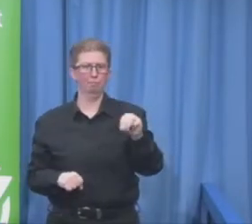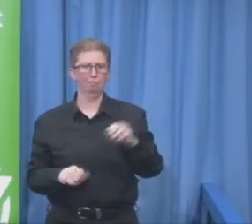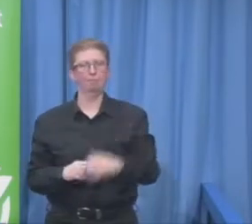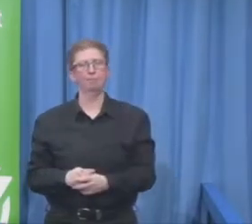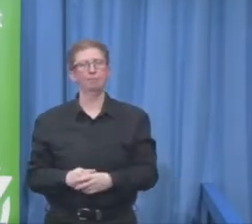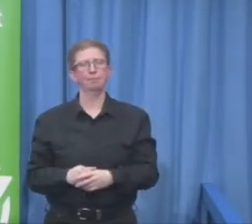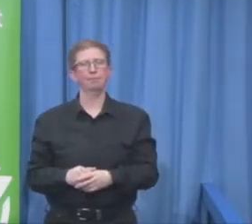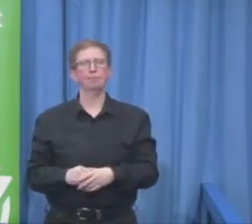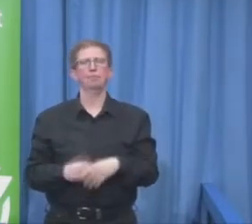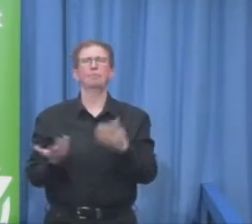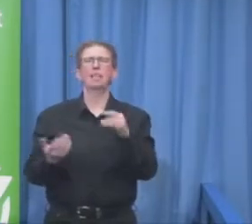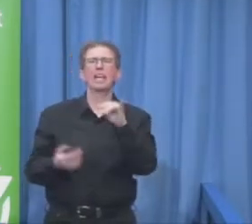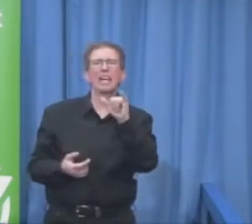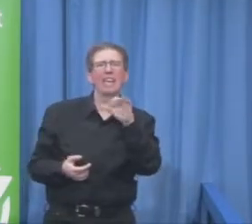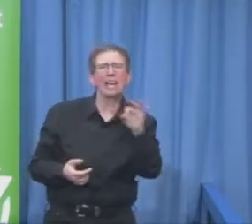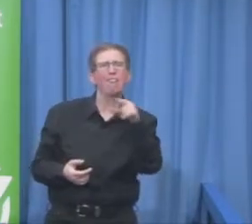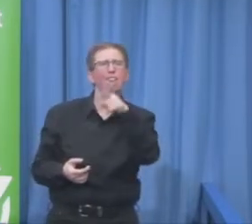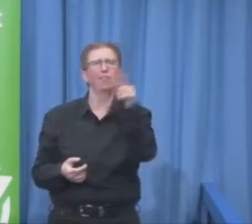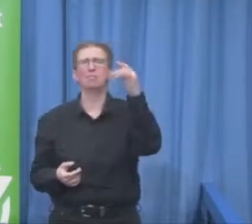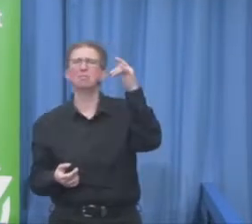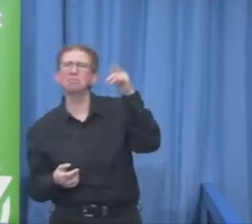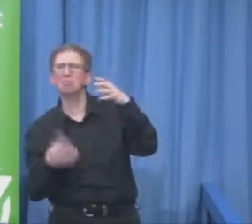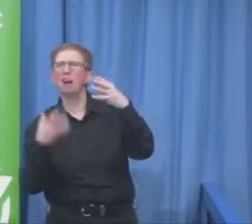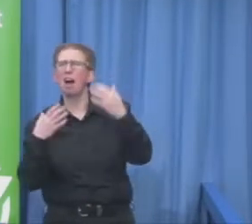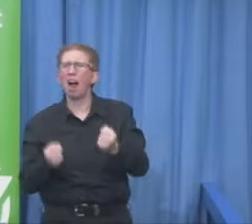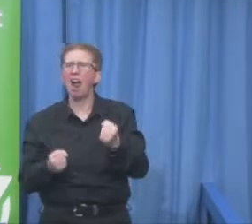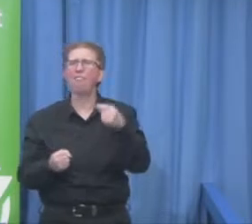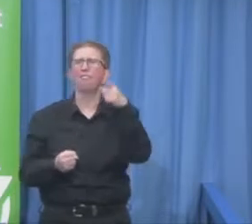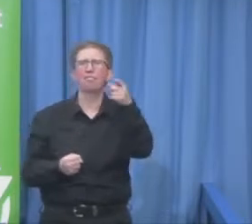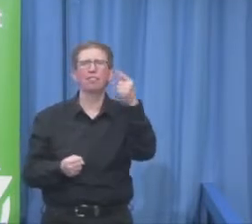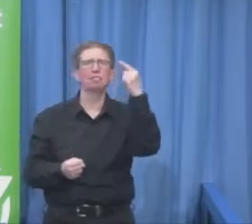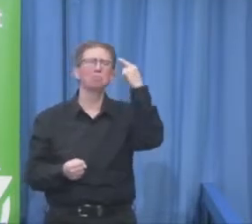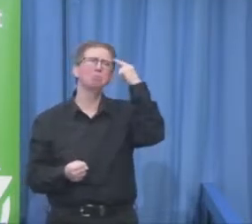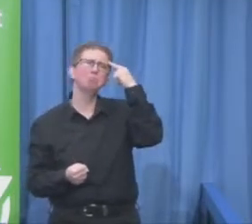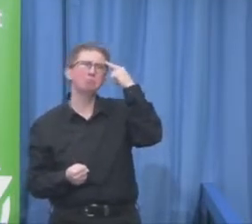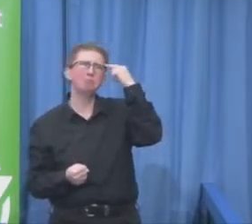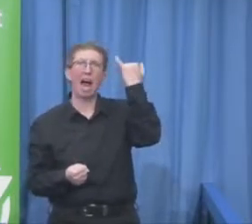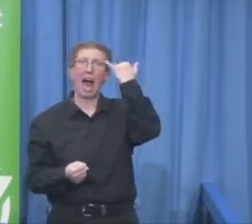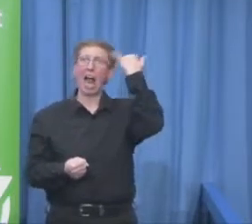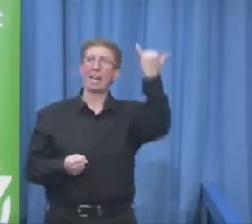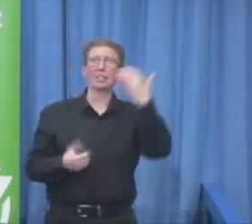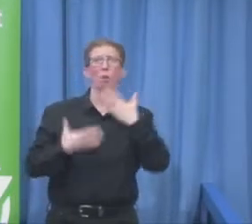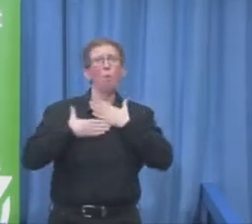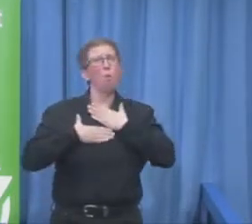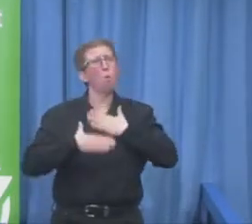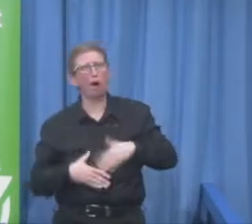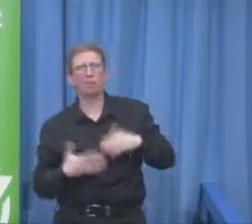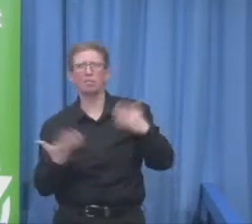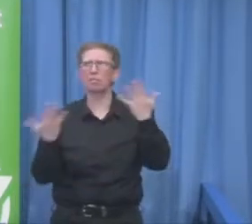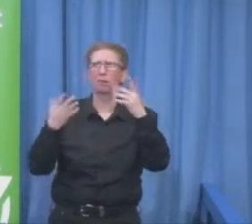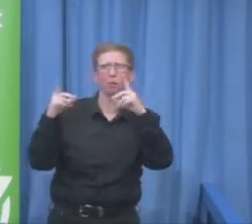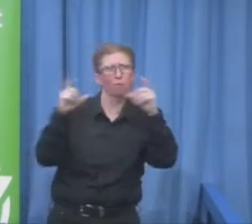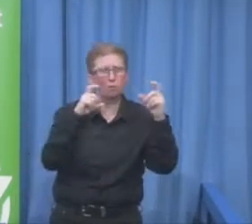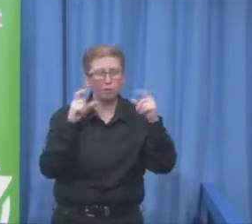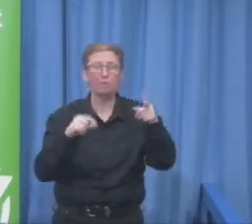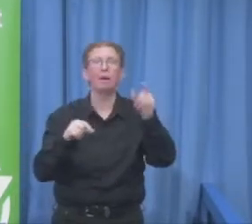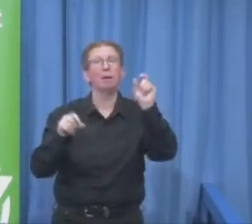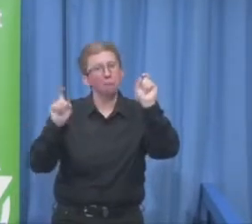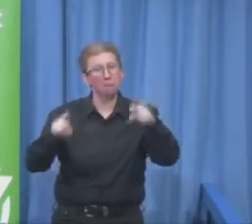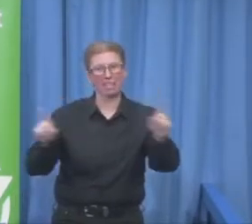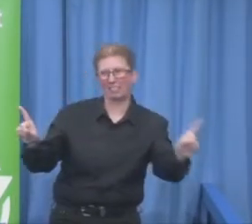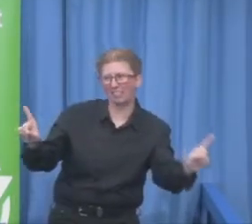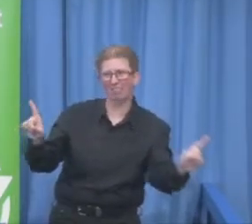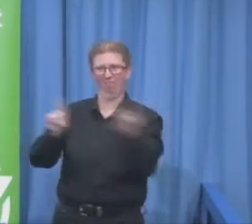please come to Joshua, because our time is right now. Well, I'm all about creating a movement, so we need imagery, we need